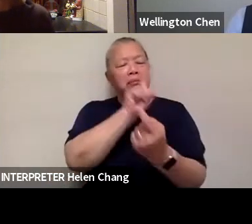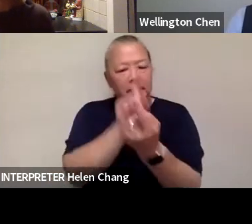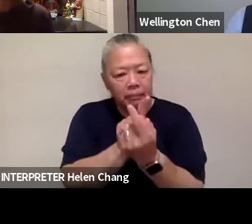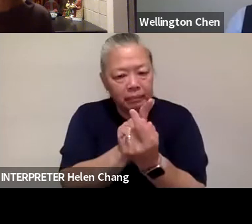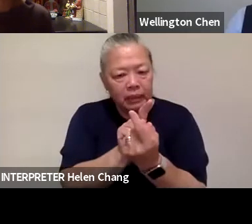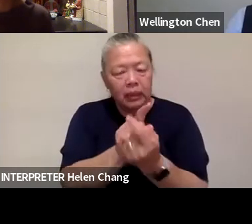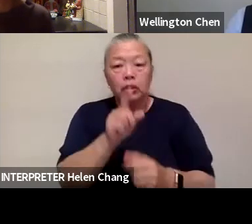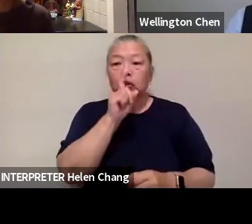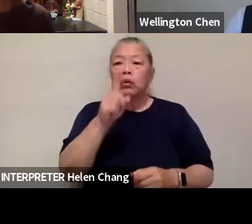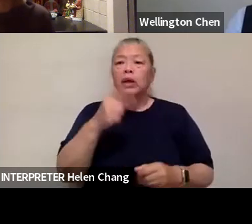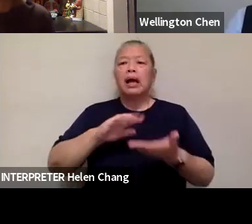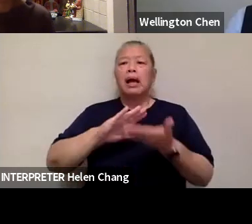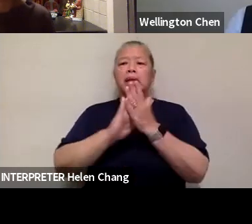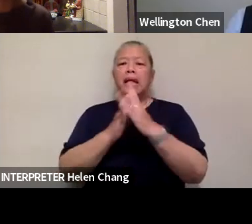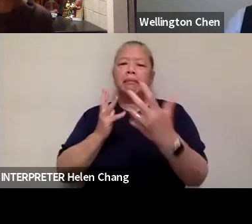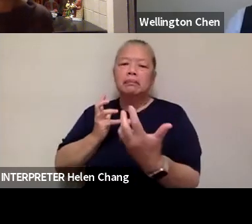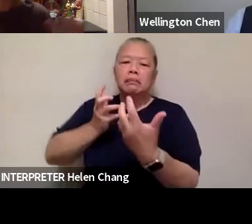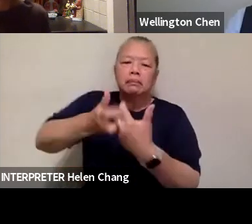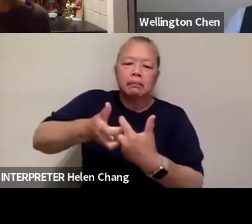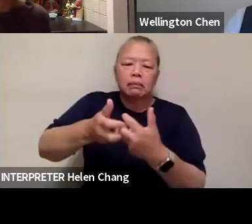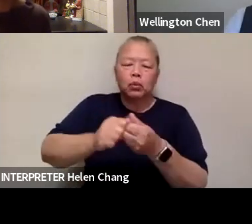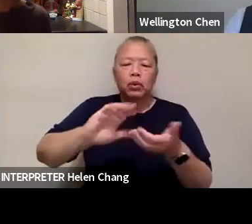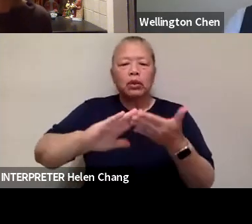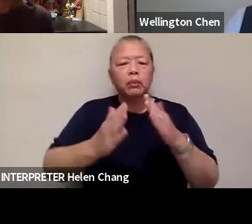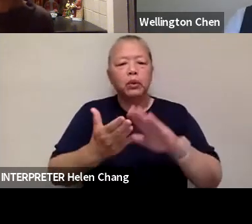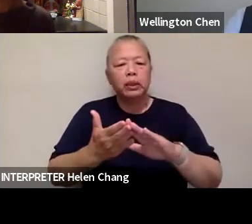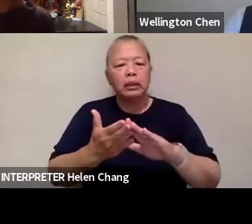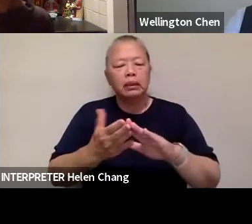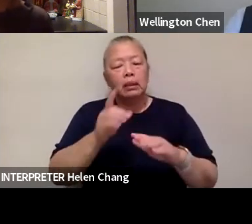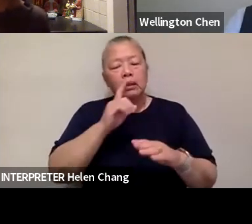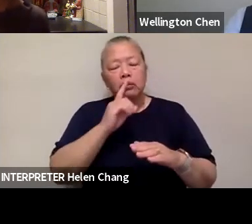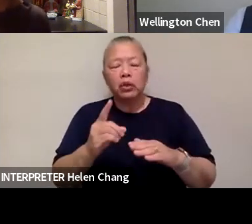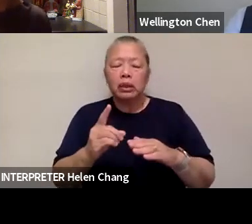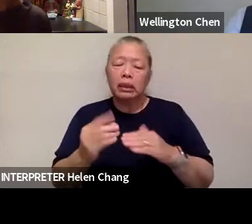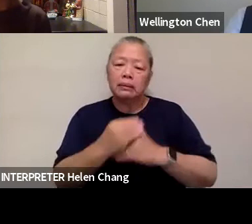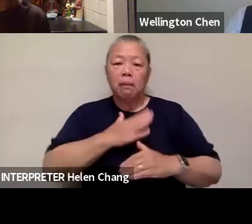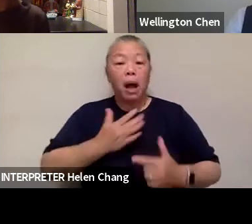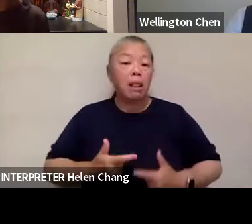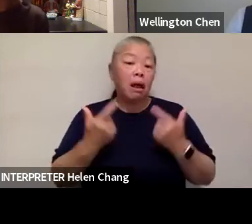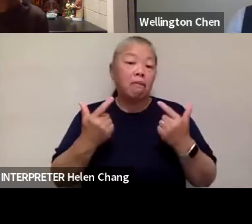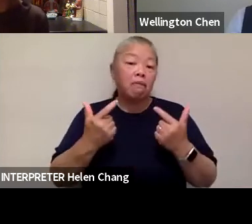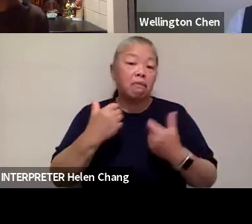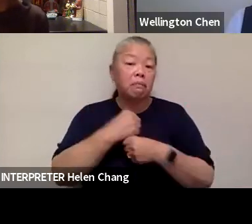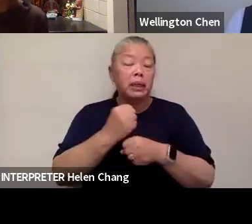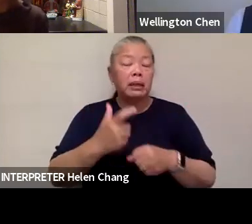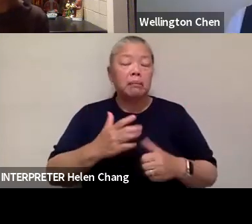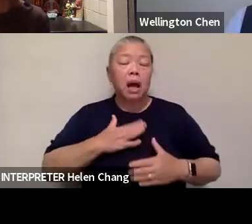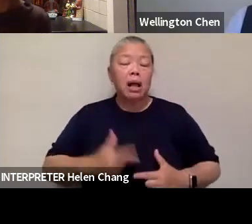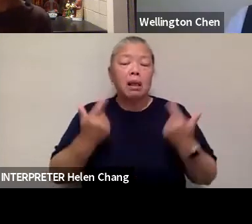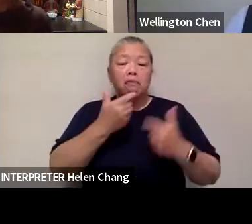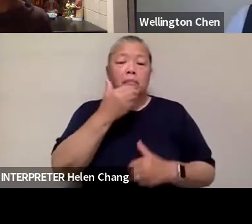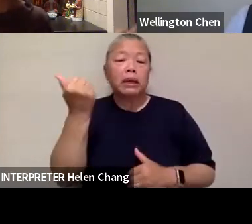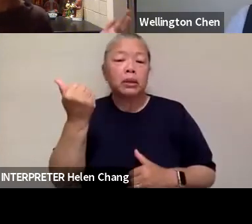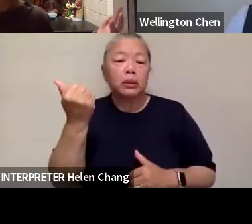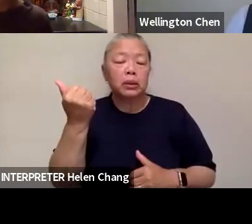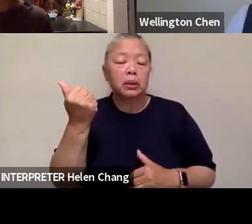that has enriched my life and made my life so much better. But I think all of us who love Chinatown